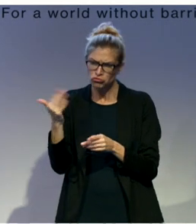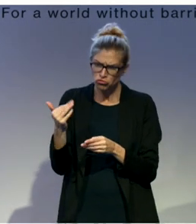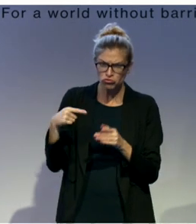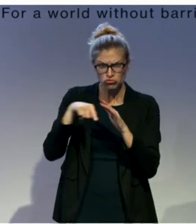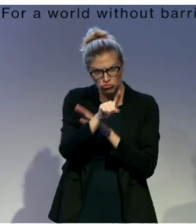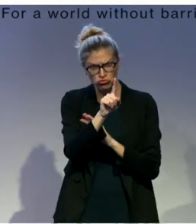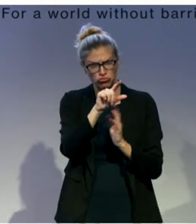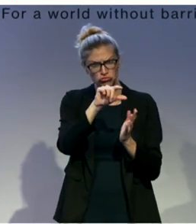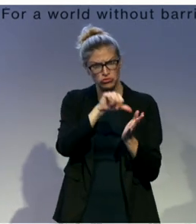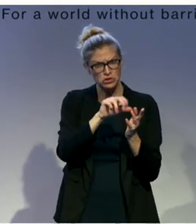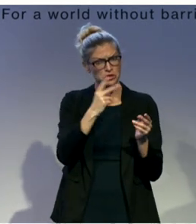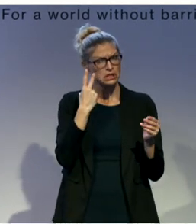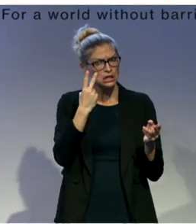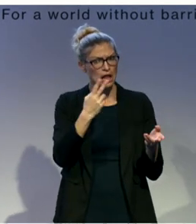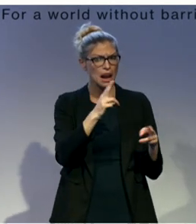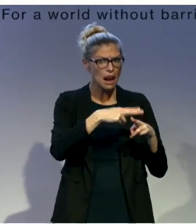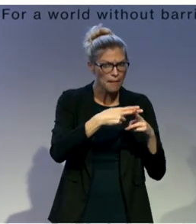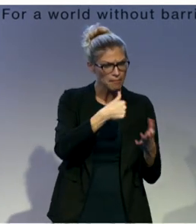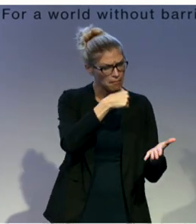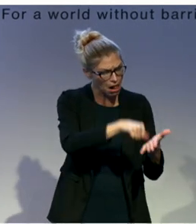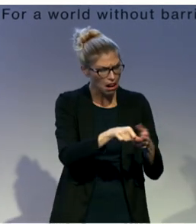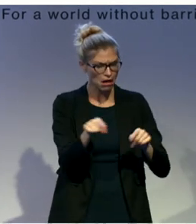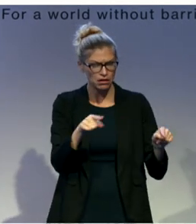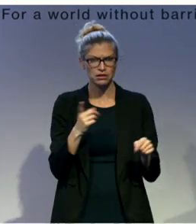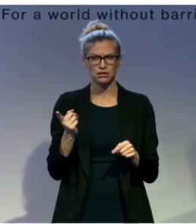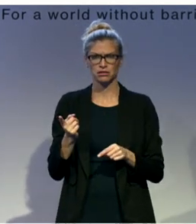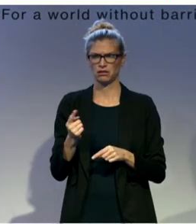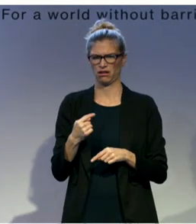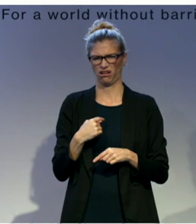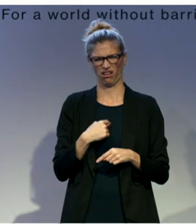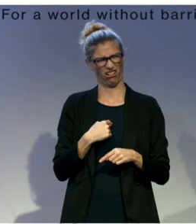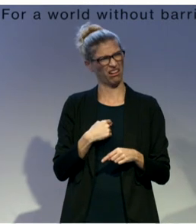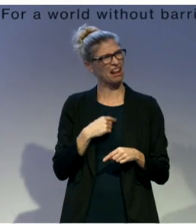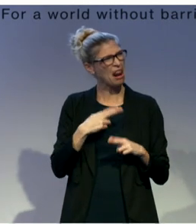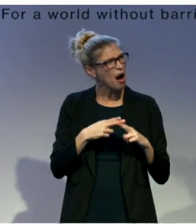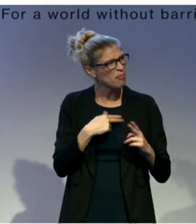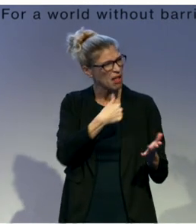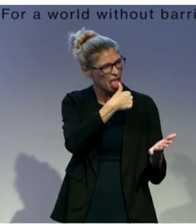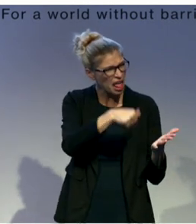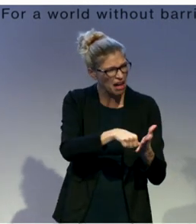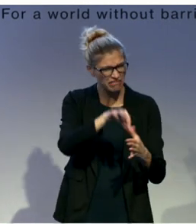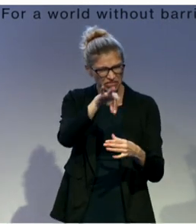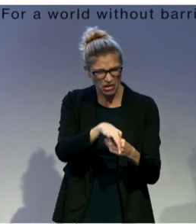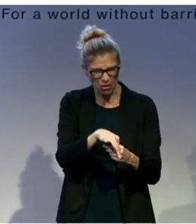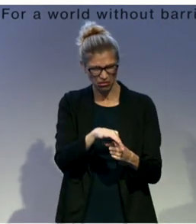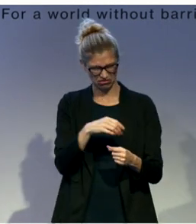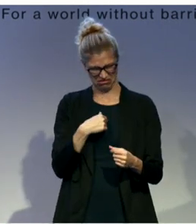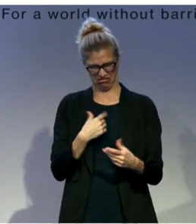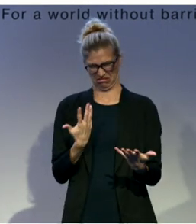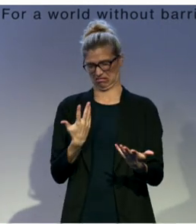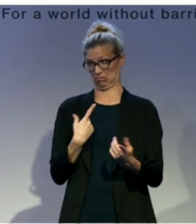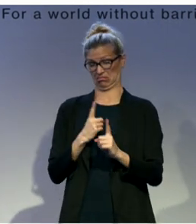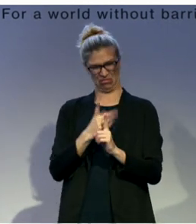in front of a certain name on the ballot. At that time, I did not know what was going on around me, and there was no sign language translation.